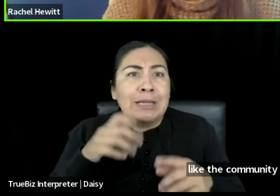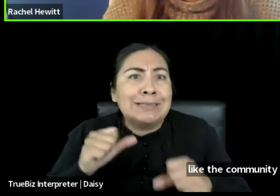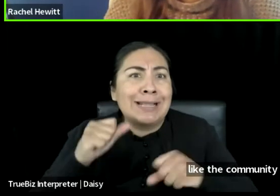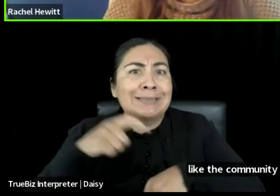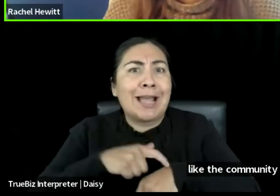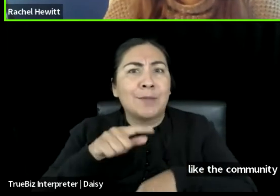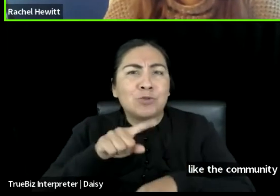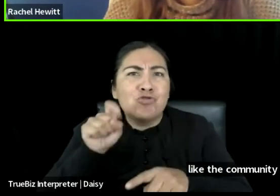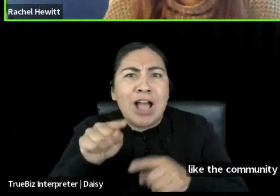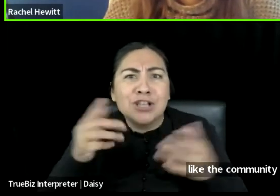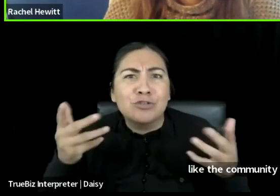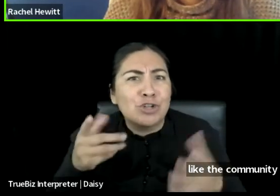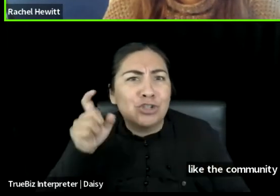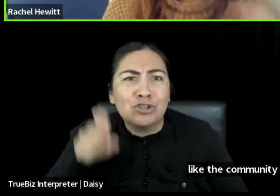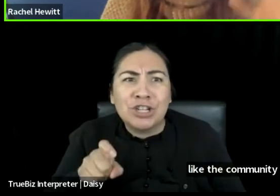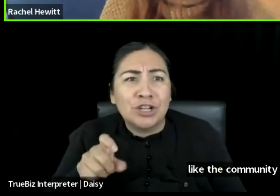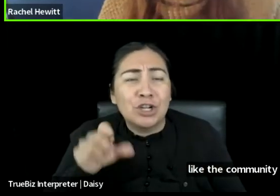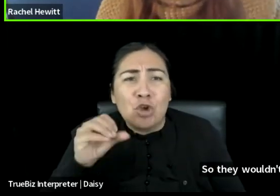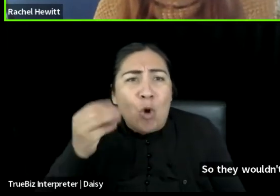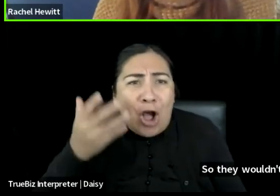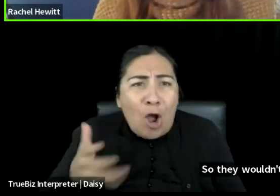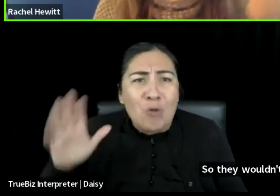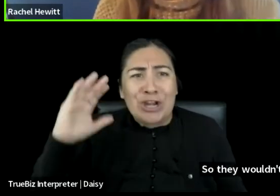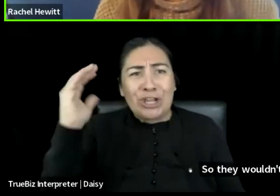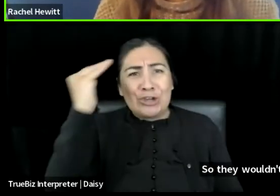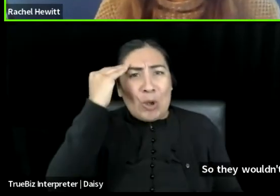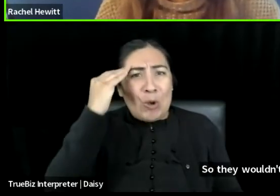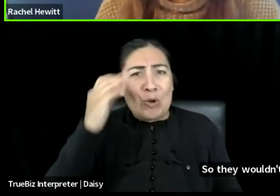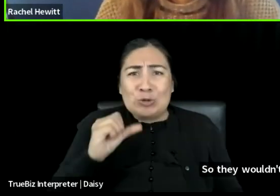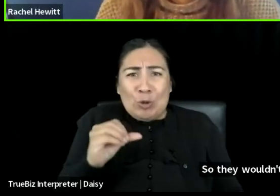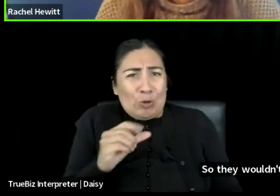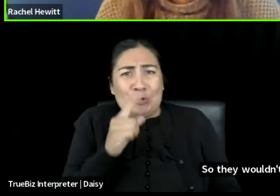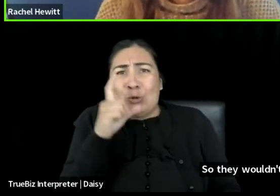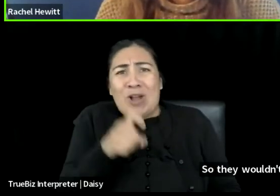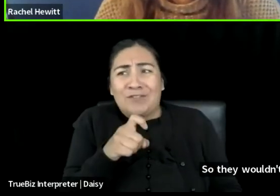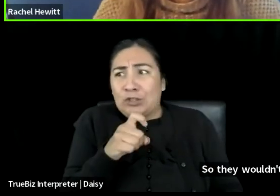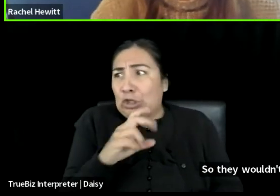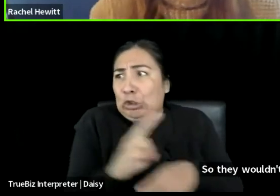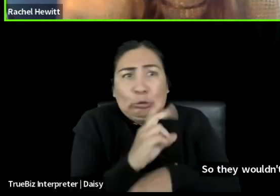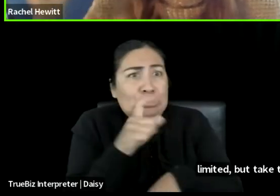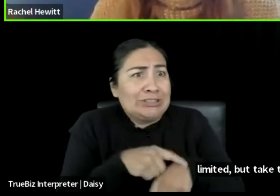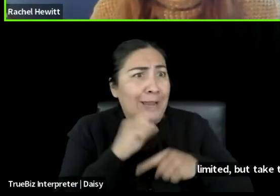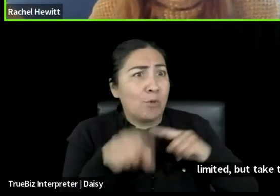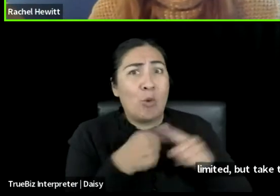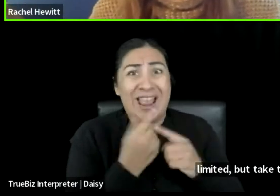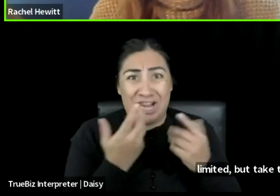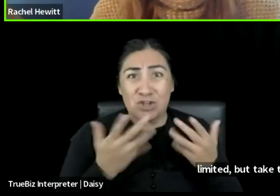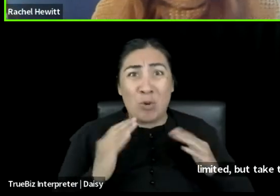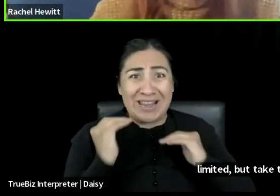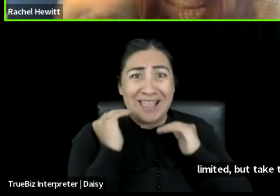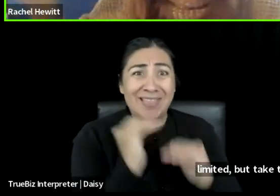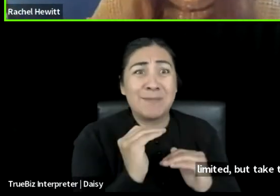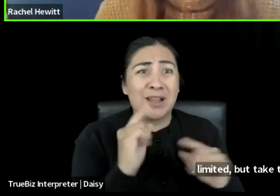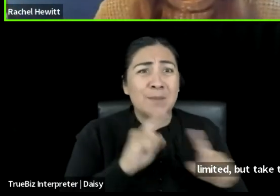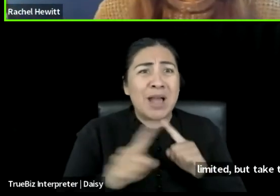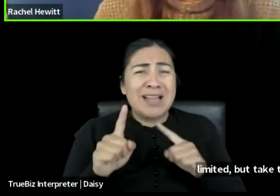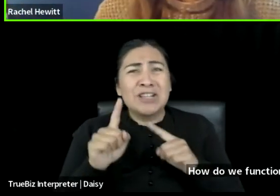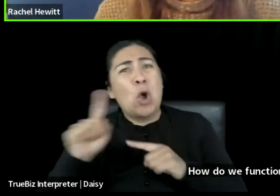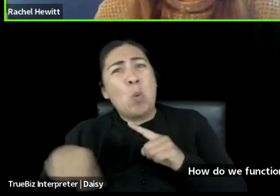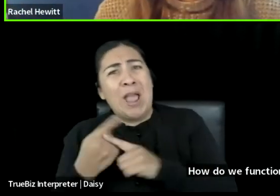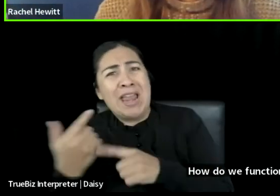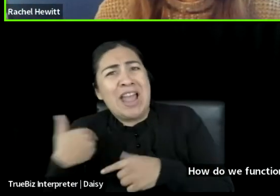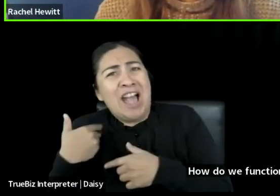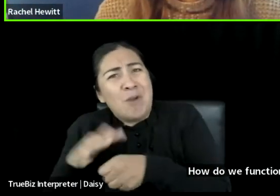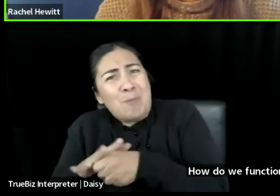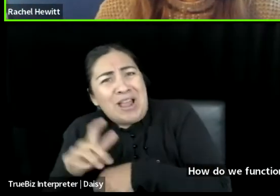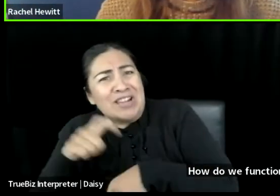time when time was limited, but take time when there's time in abundance. How do we function then? We don't know what that looks like.